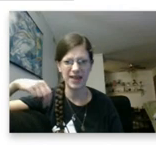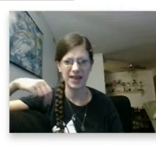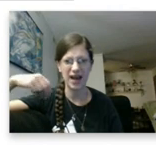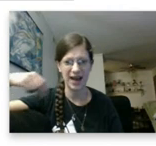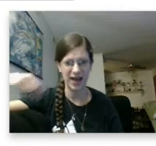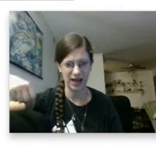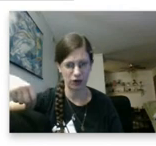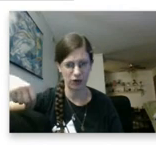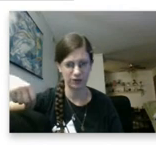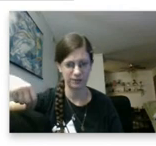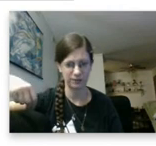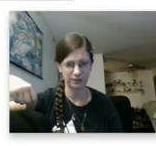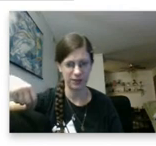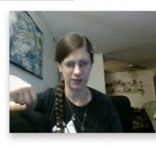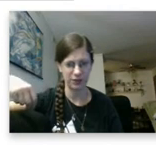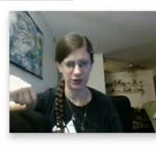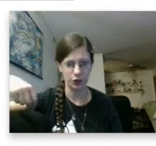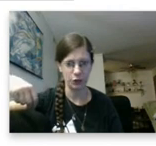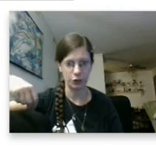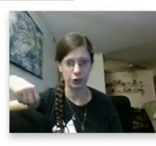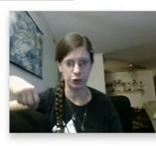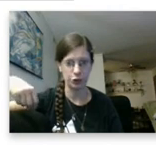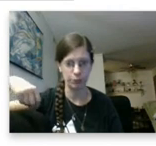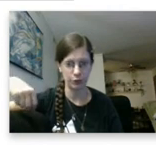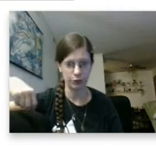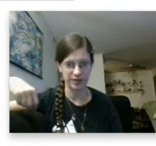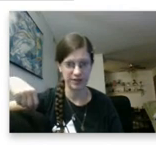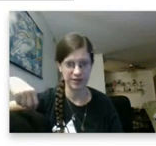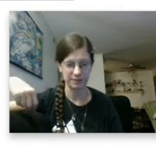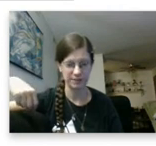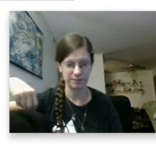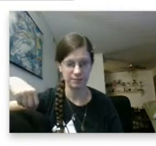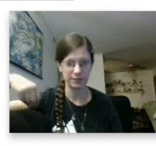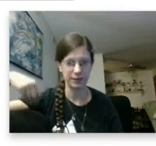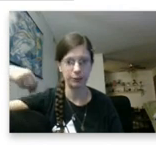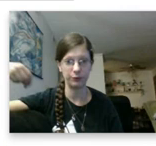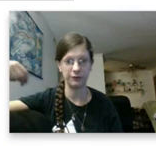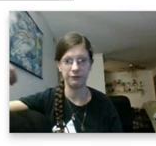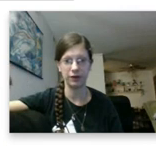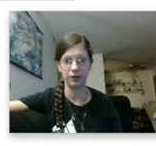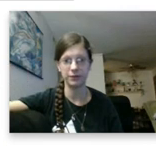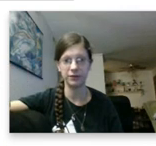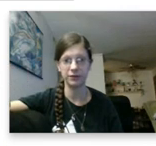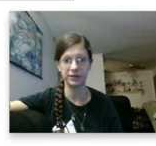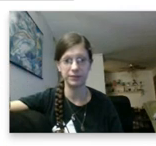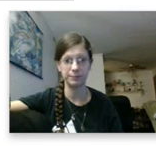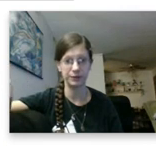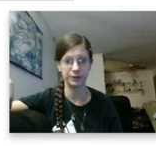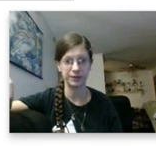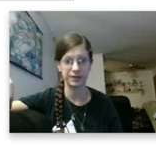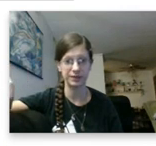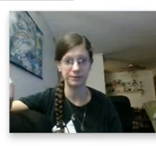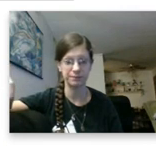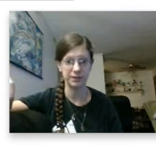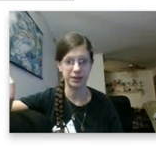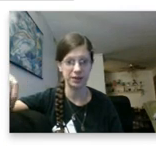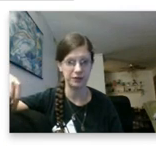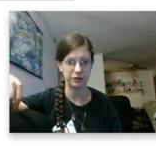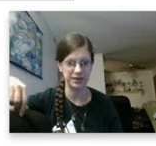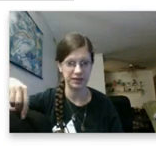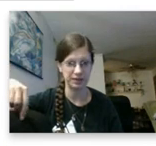Why the hell would you put people with developmental disabilities